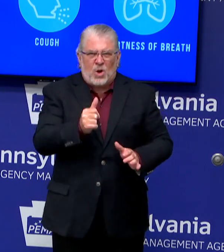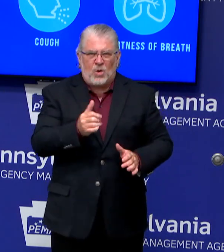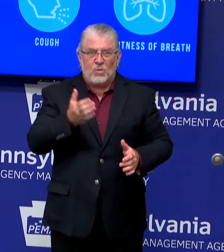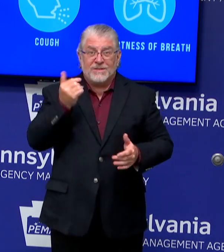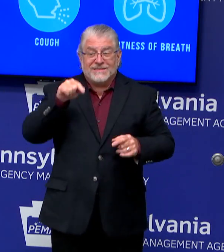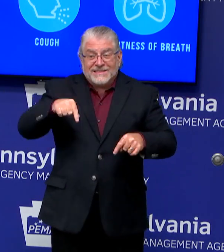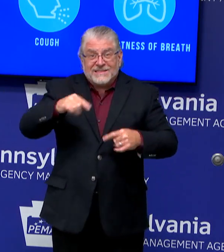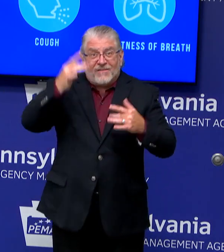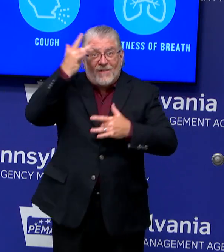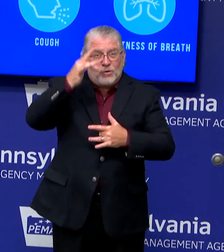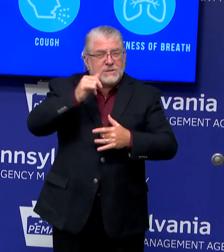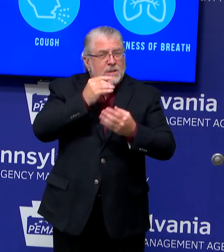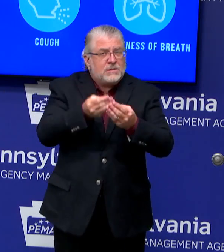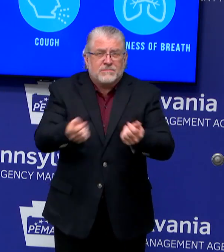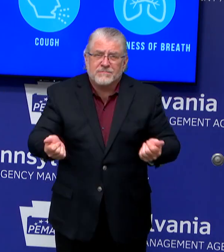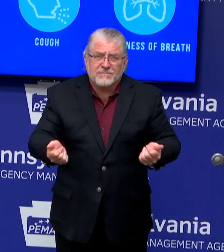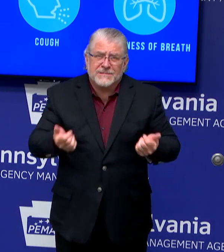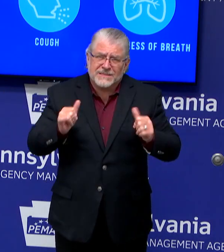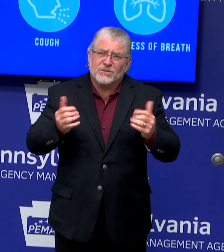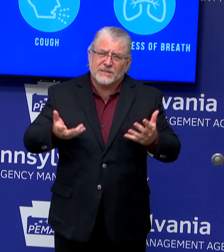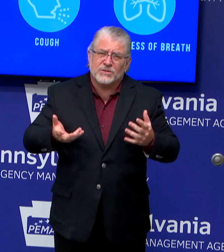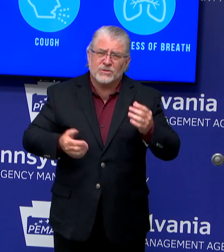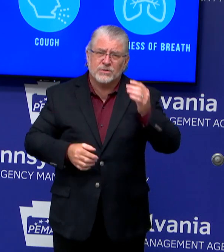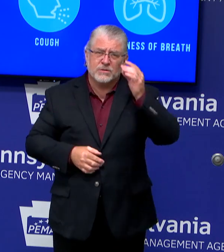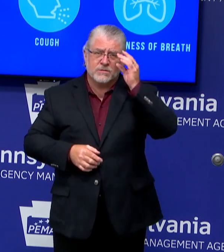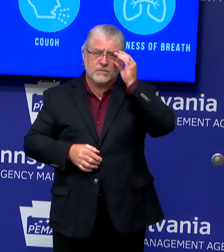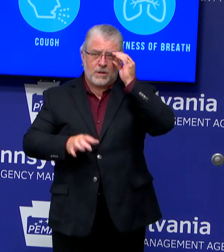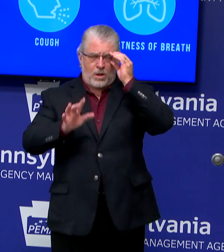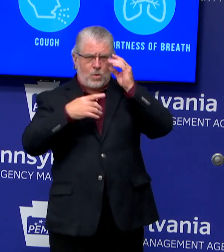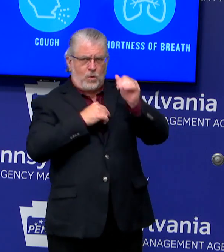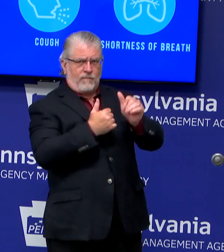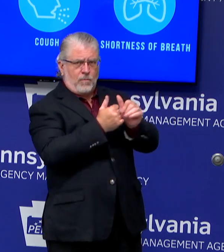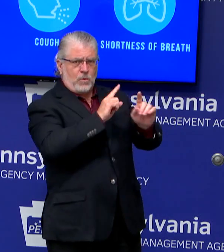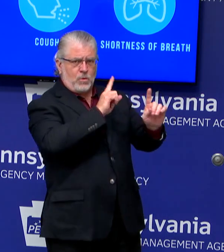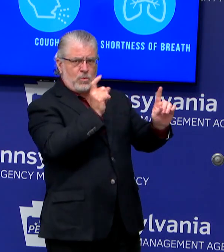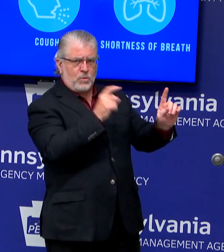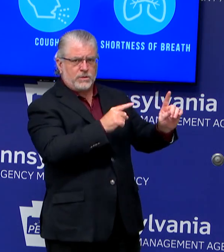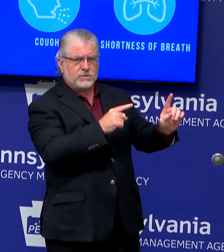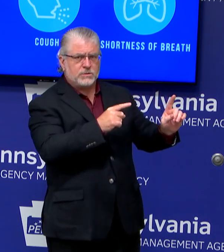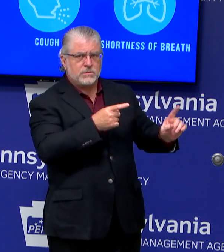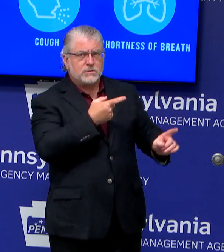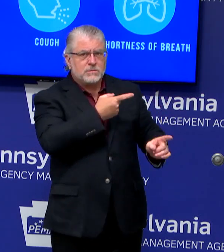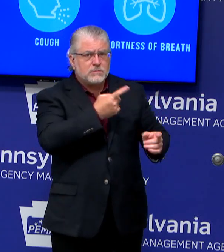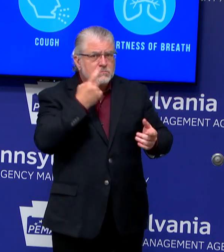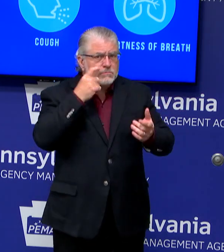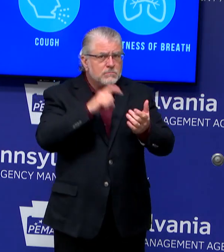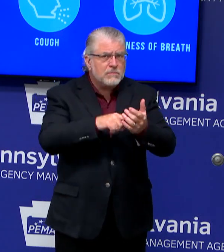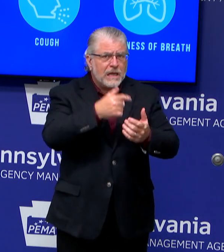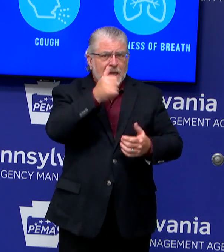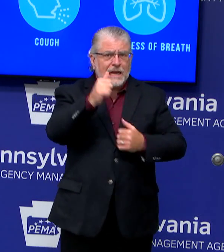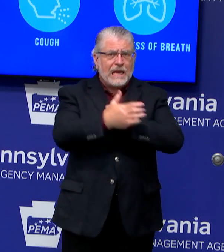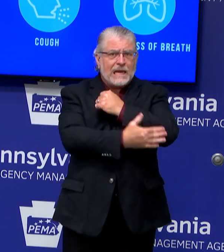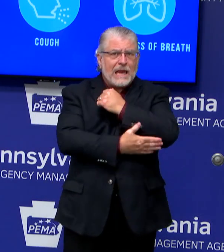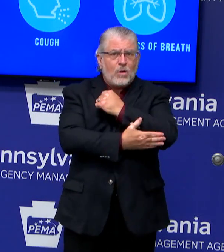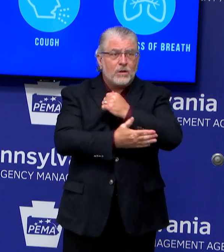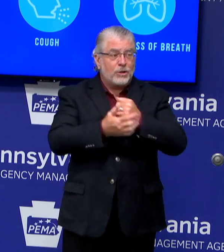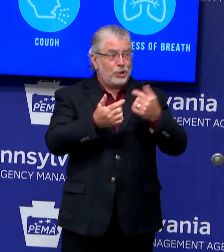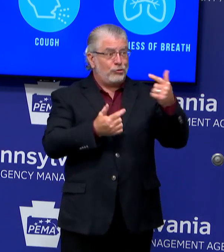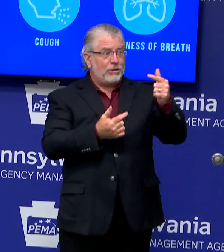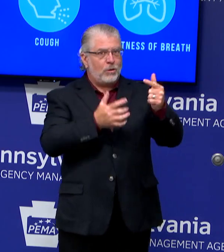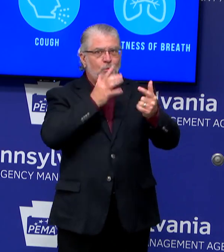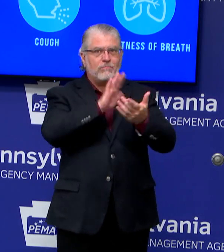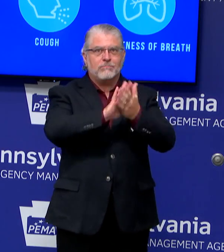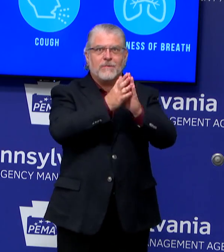one other quick follow-up. Do you see any counties moving beyond green in the next few weeks and months? Well, and